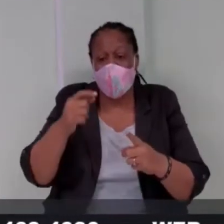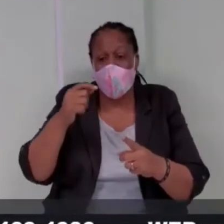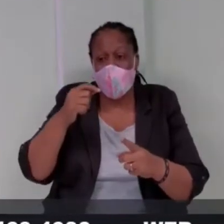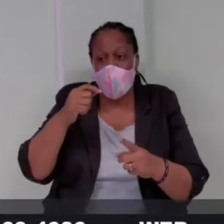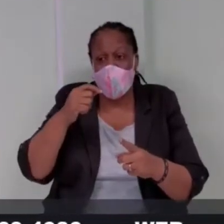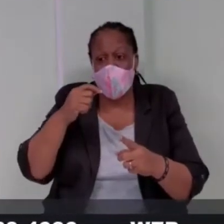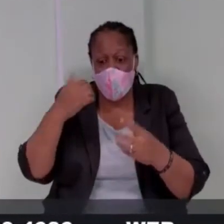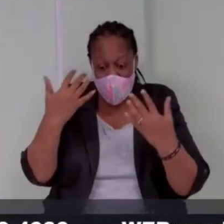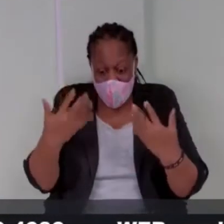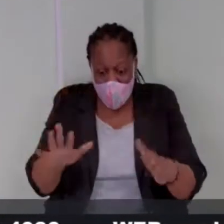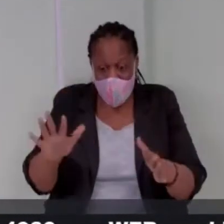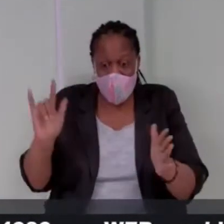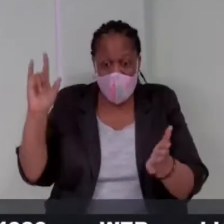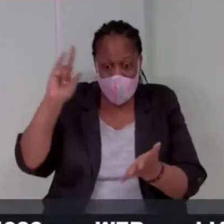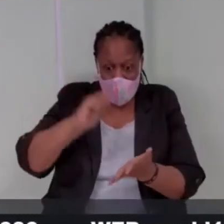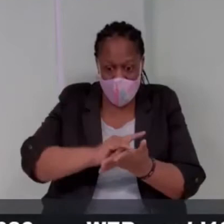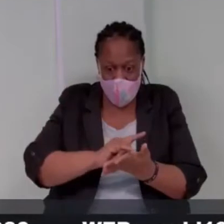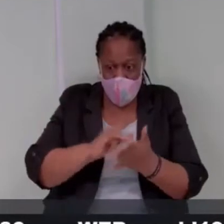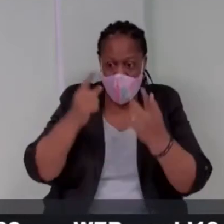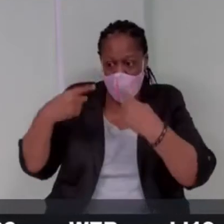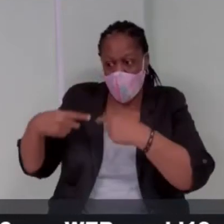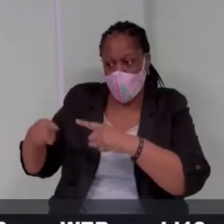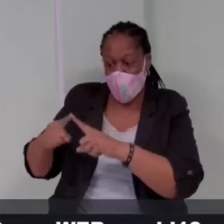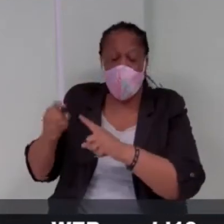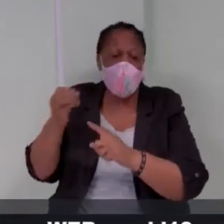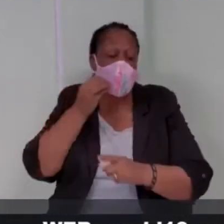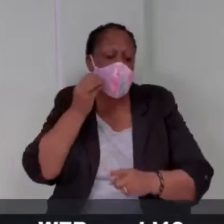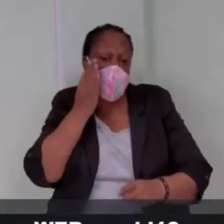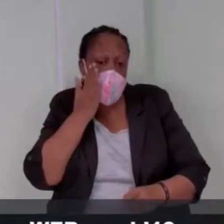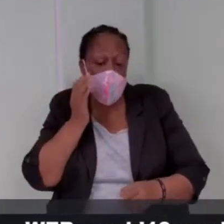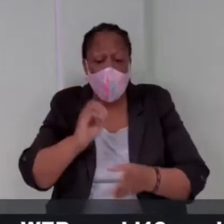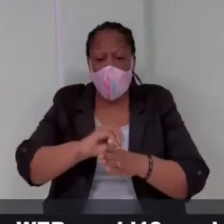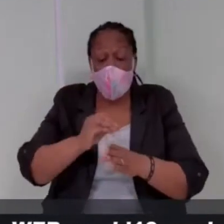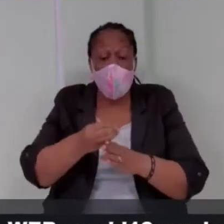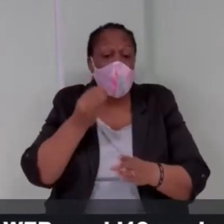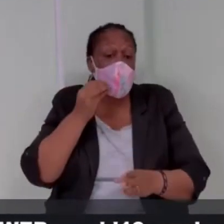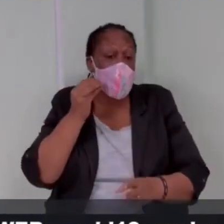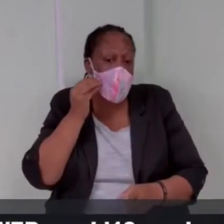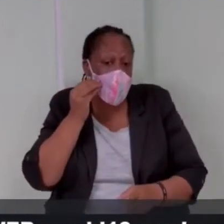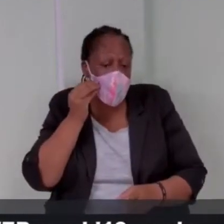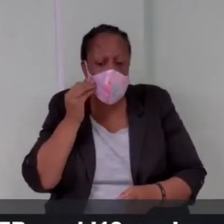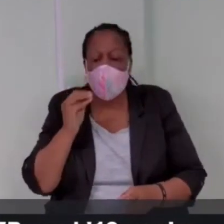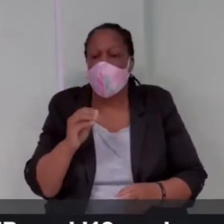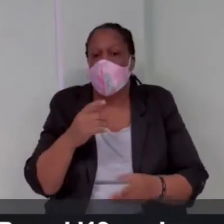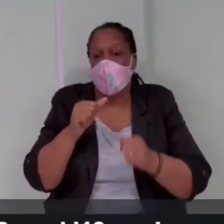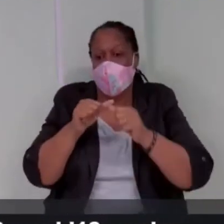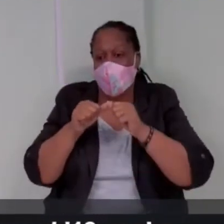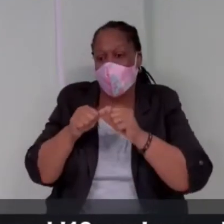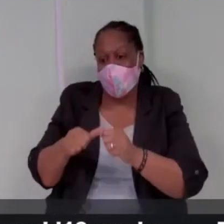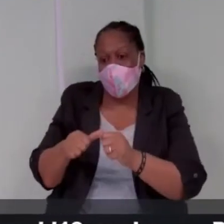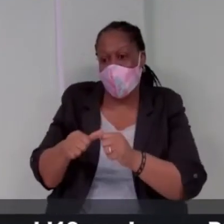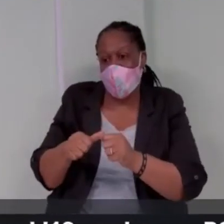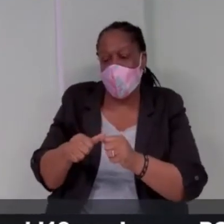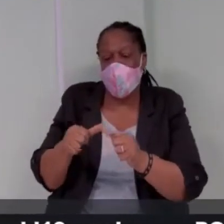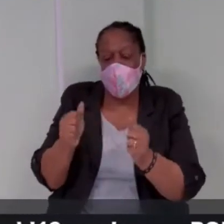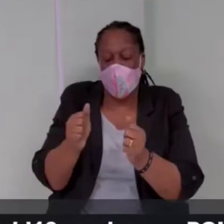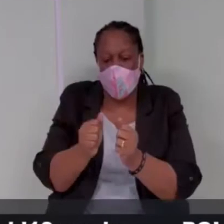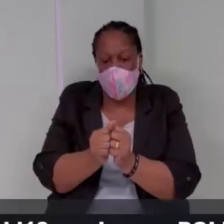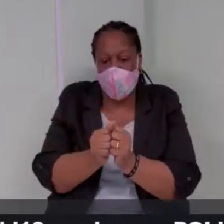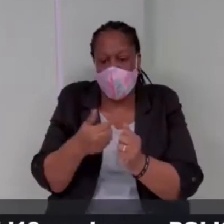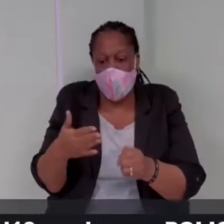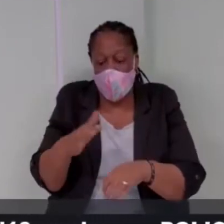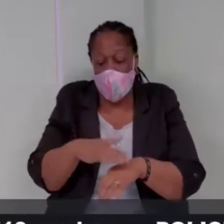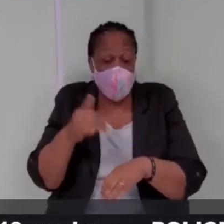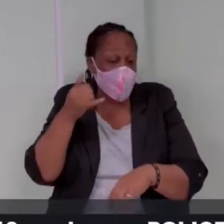place and quarantine and the COVID-19 certified transportation for visitors and returning nationals should